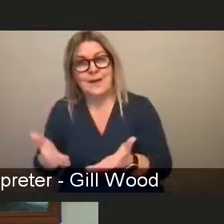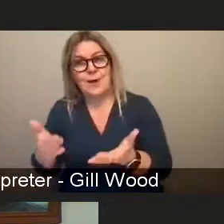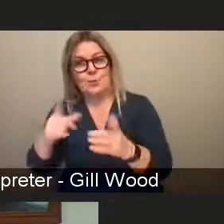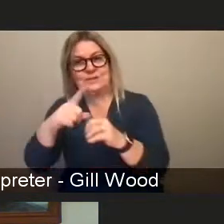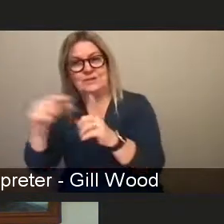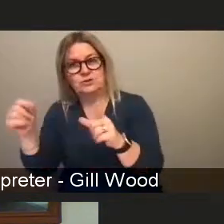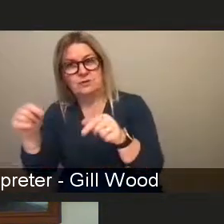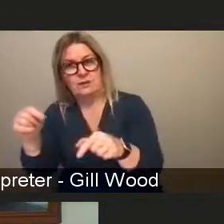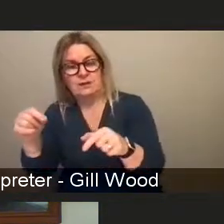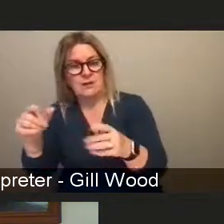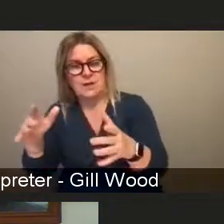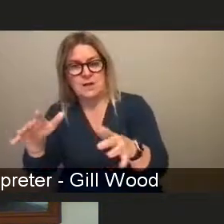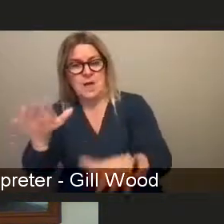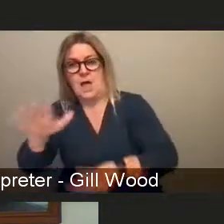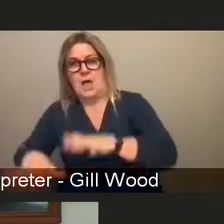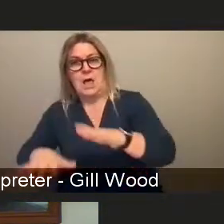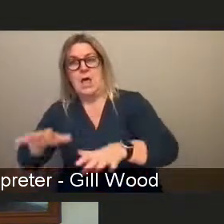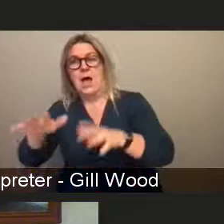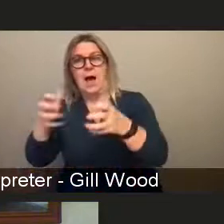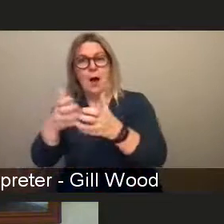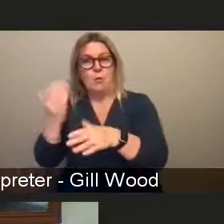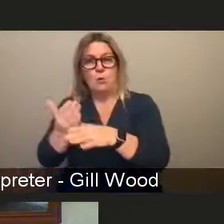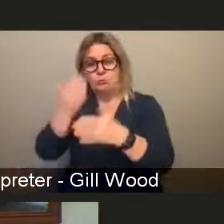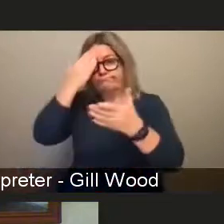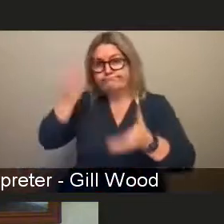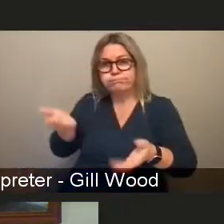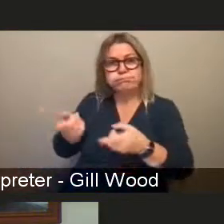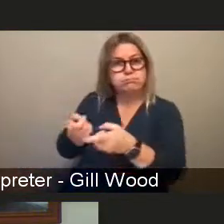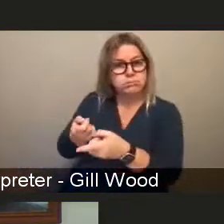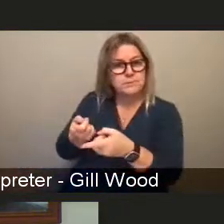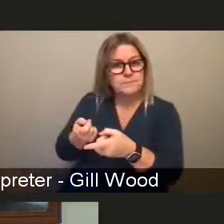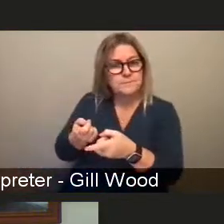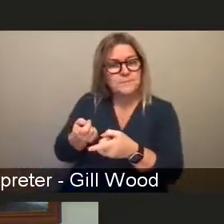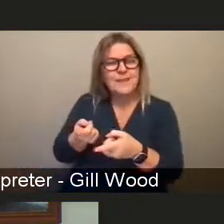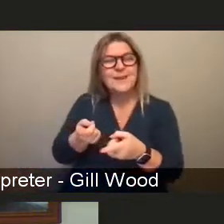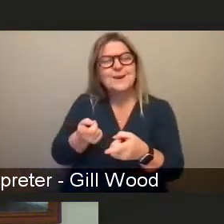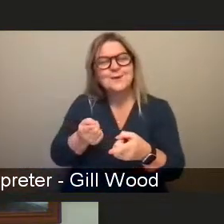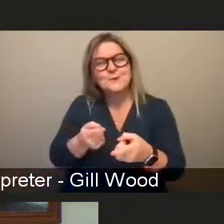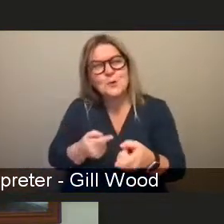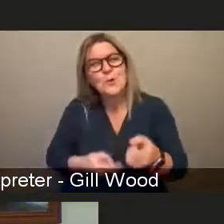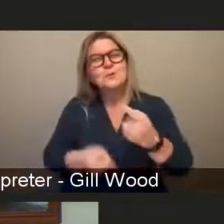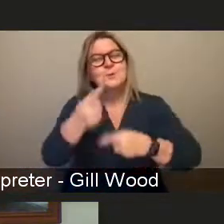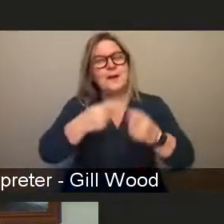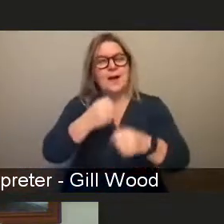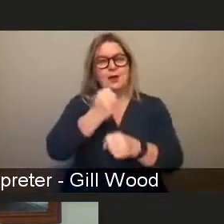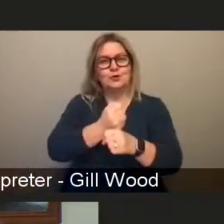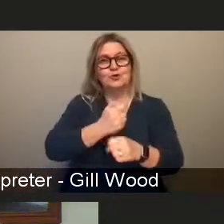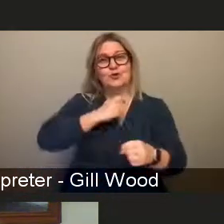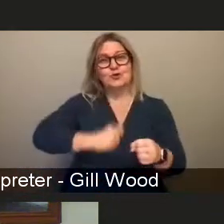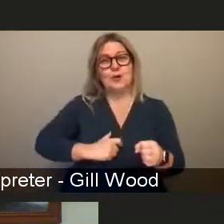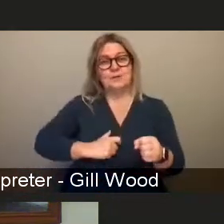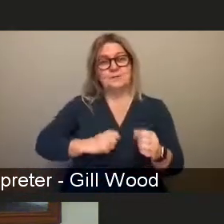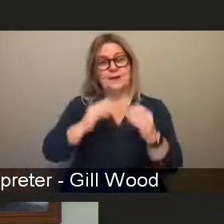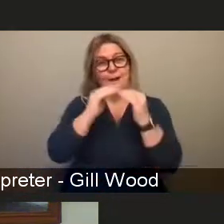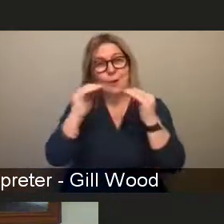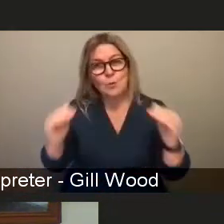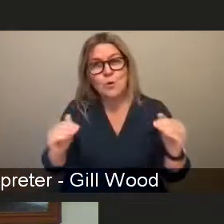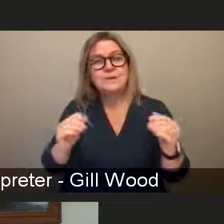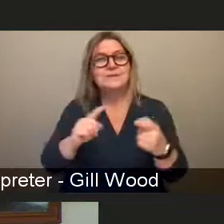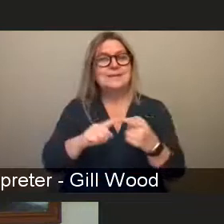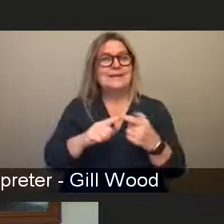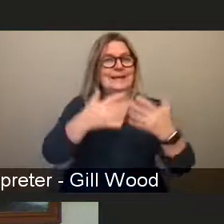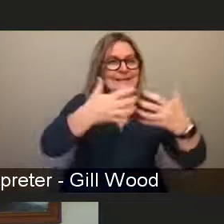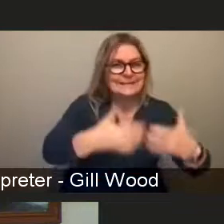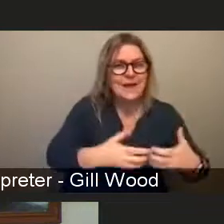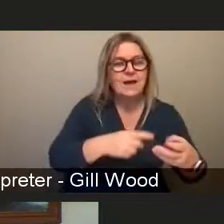back to the same argument that we need gender equality in every sphere we need gender equality in it and in tech and